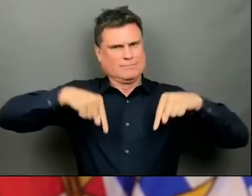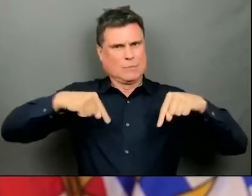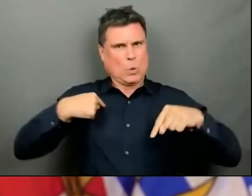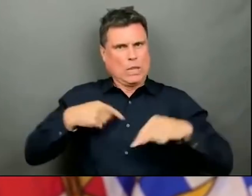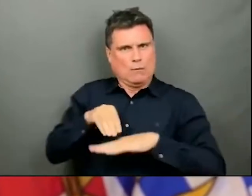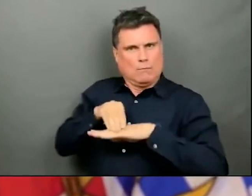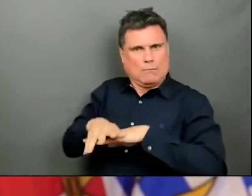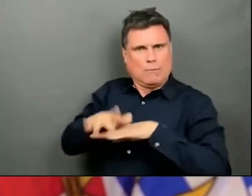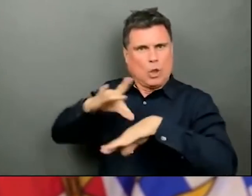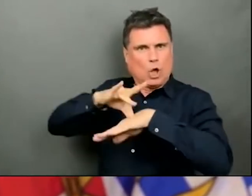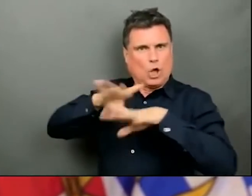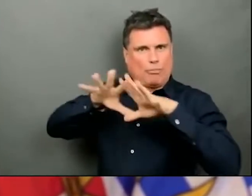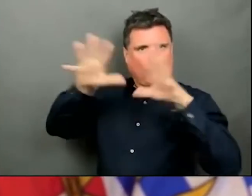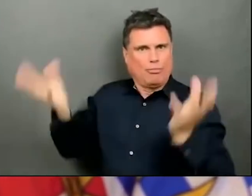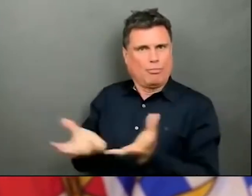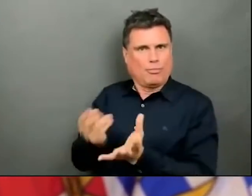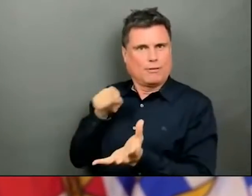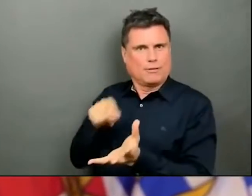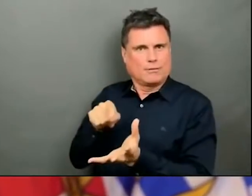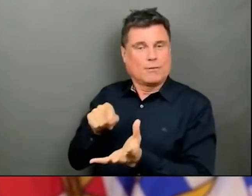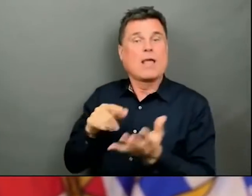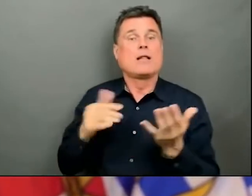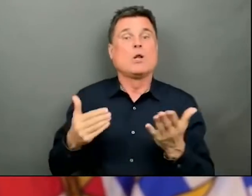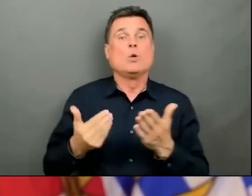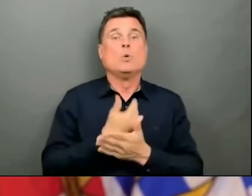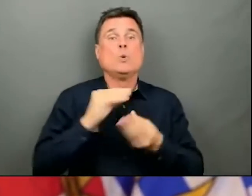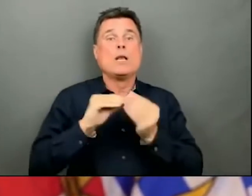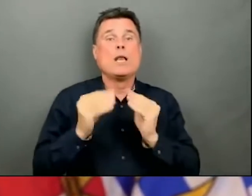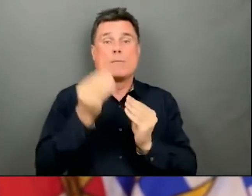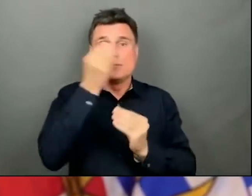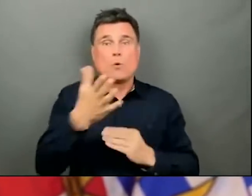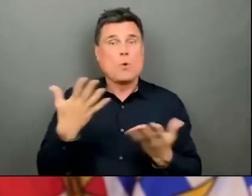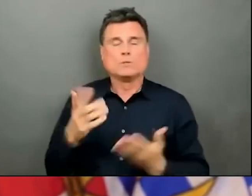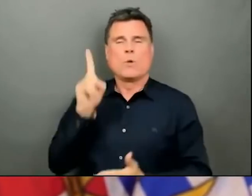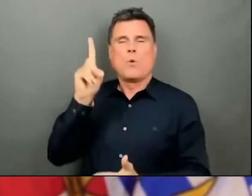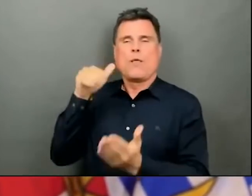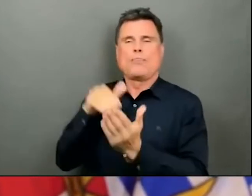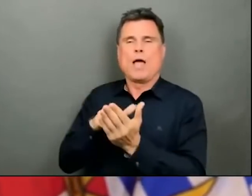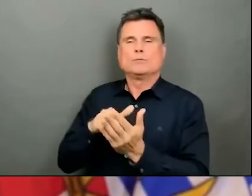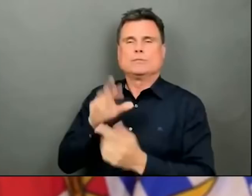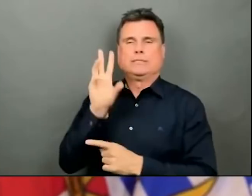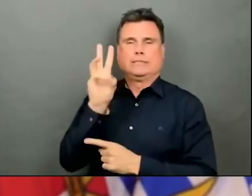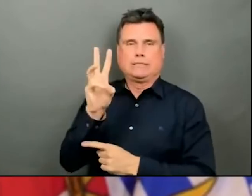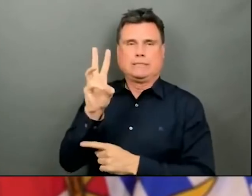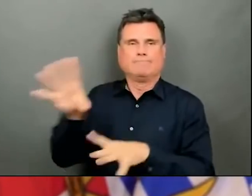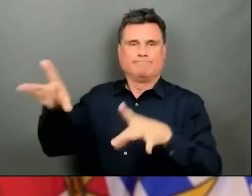,006 new cases diagnosed with COVID-19 bringing the total to